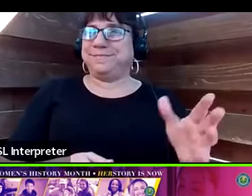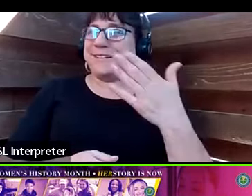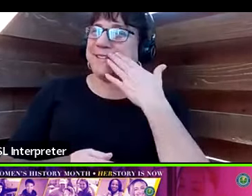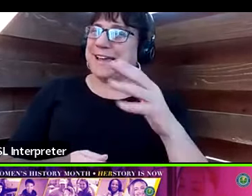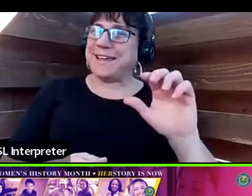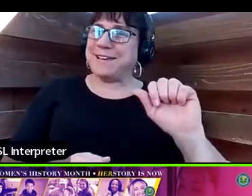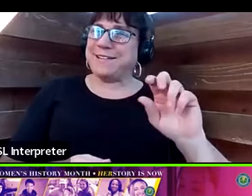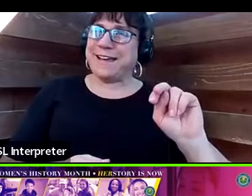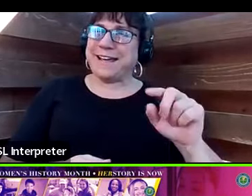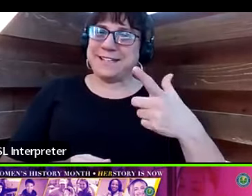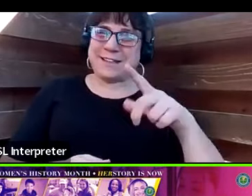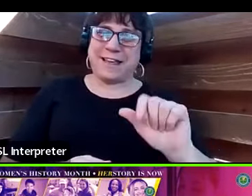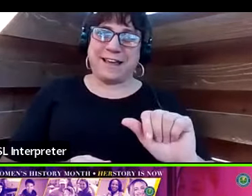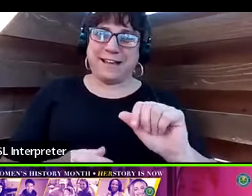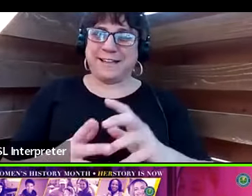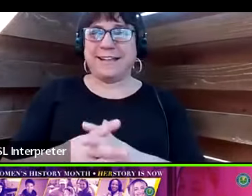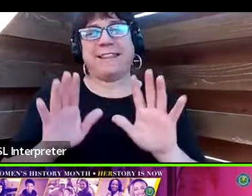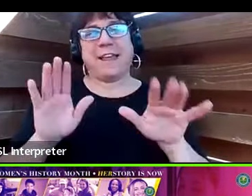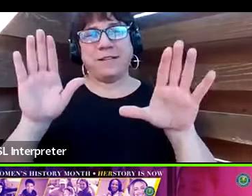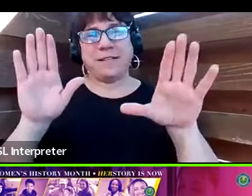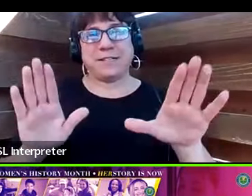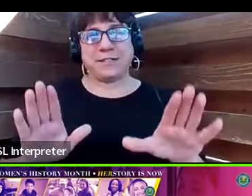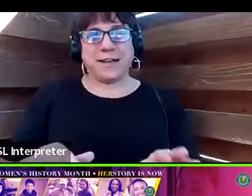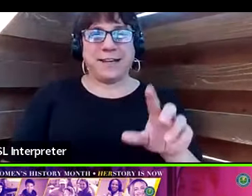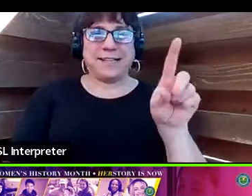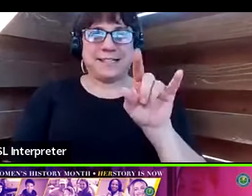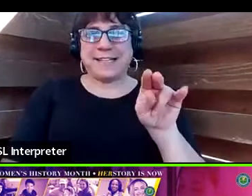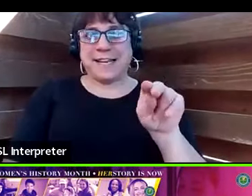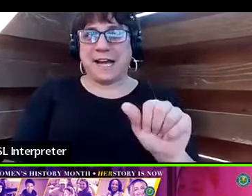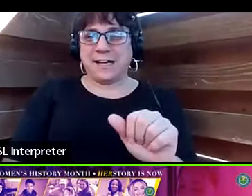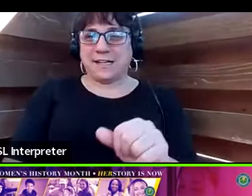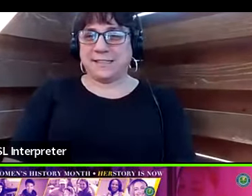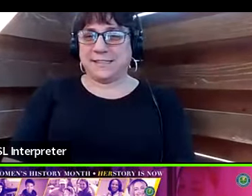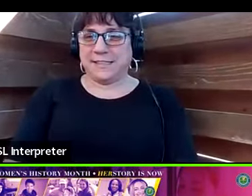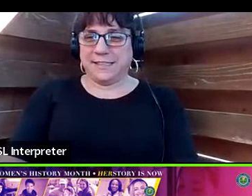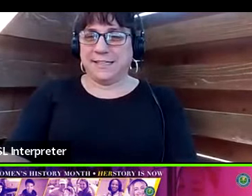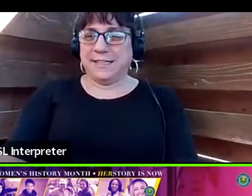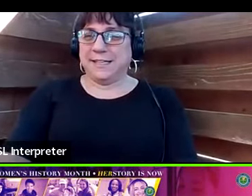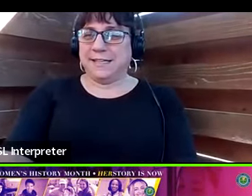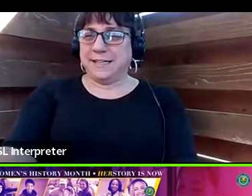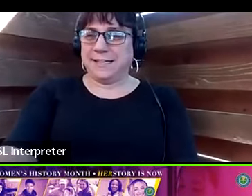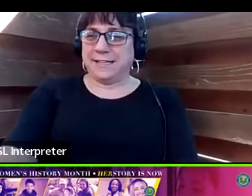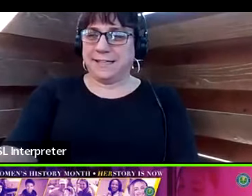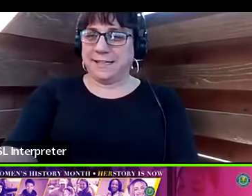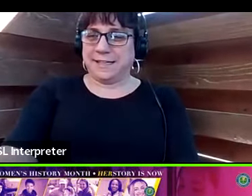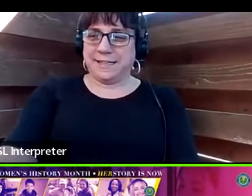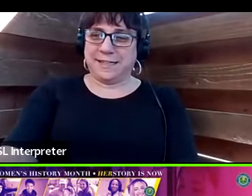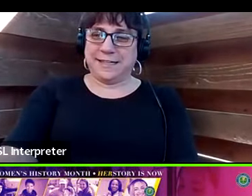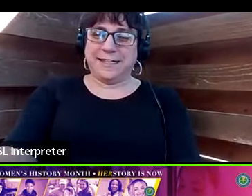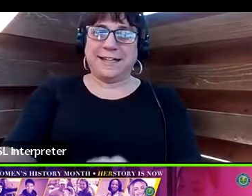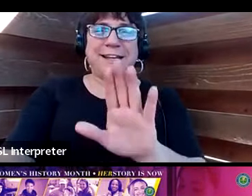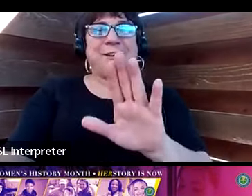Angela. That was great. So, Zena, you're up, by the way.